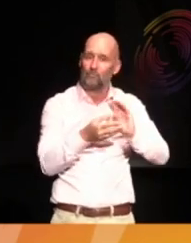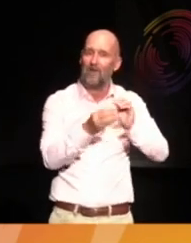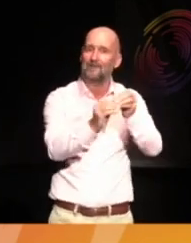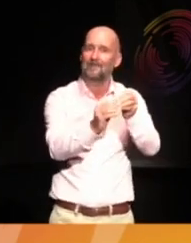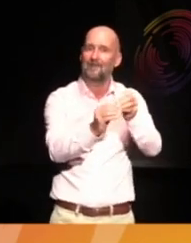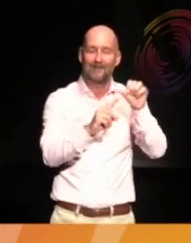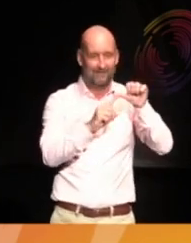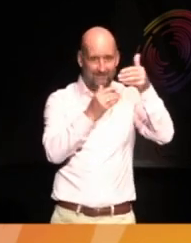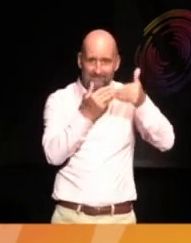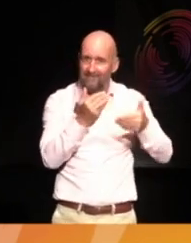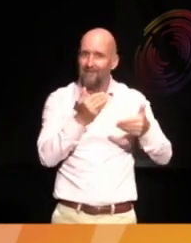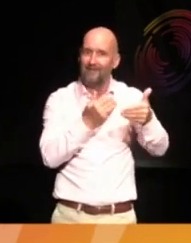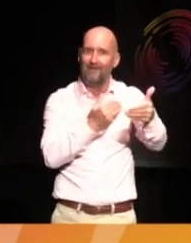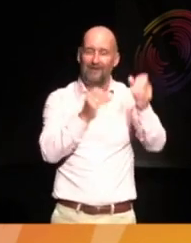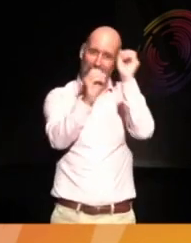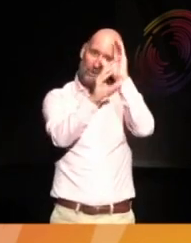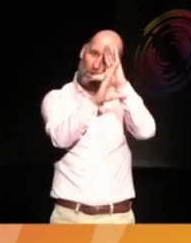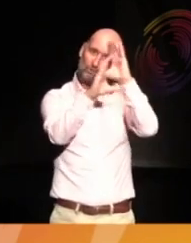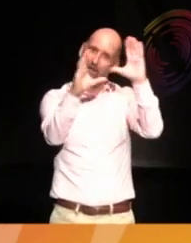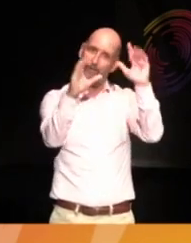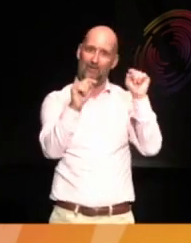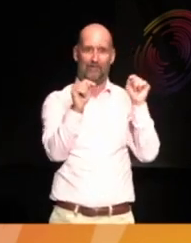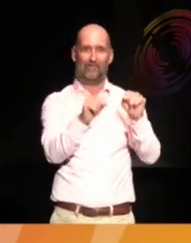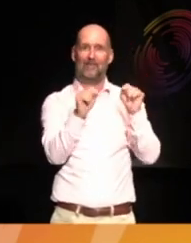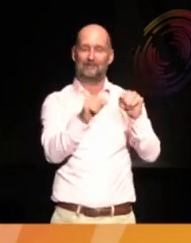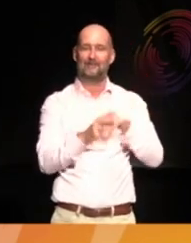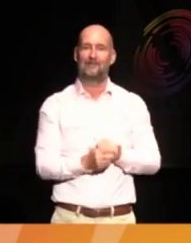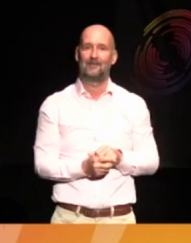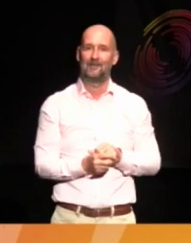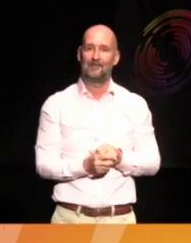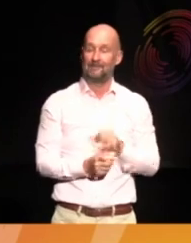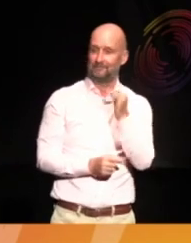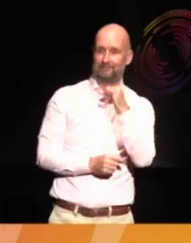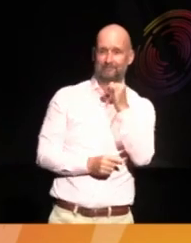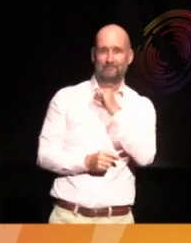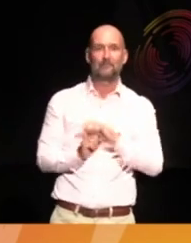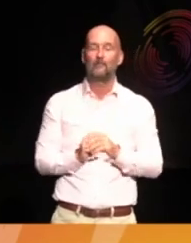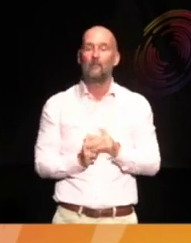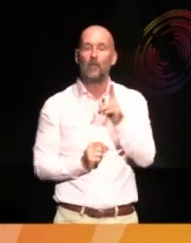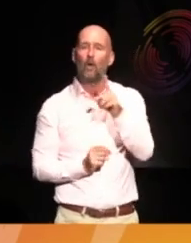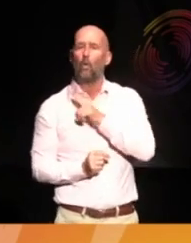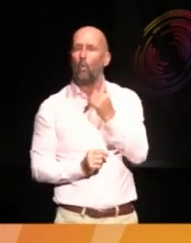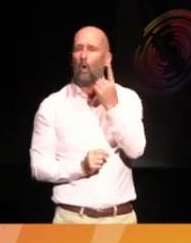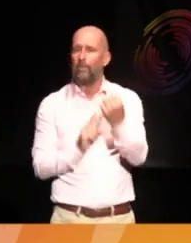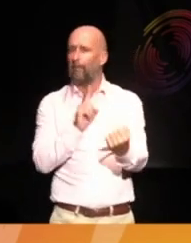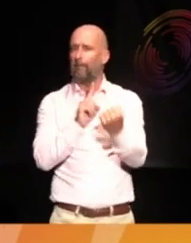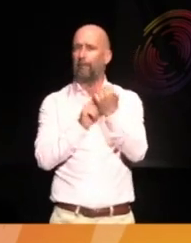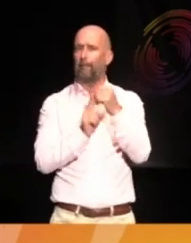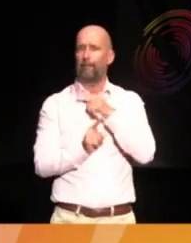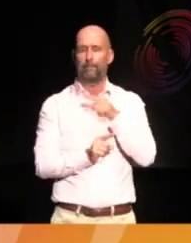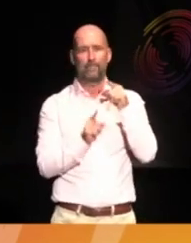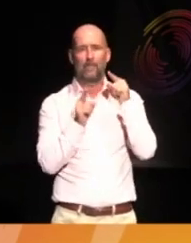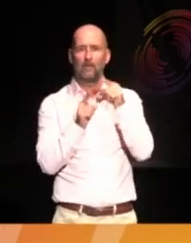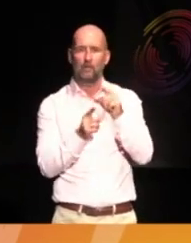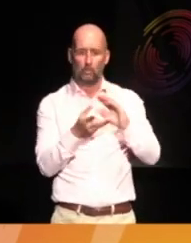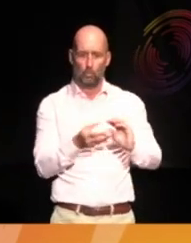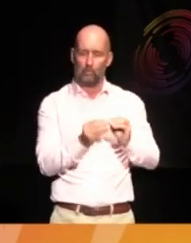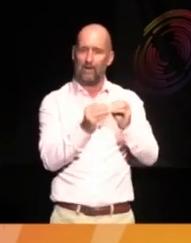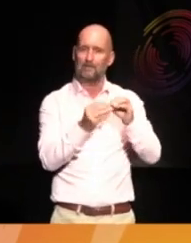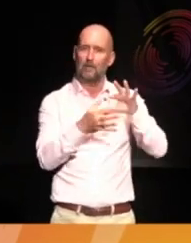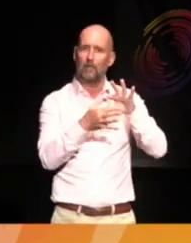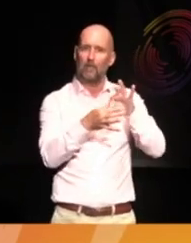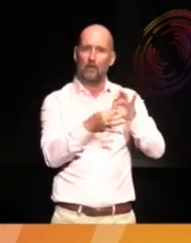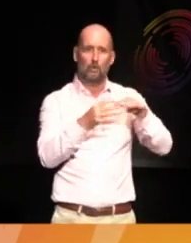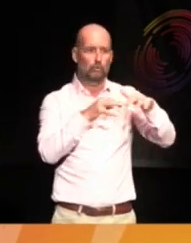and the purpose can be considered as ritual function or spiritual function. And one of the things that really struck me was around how you build that social